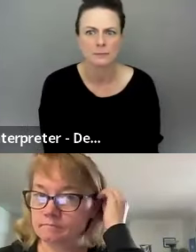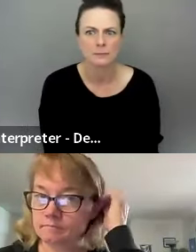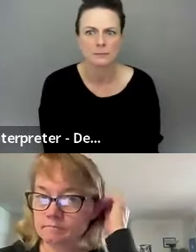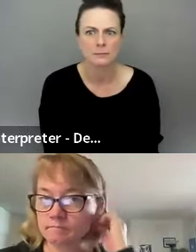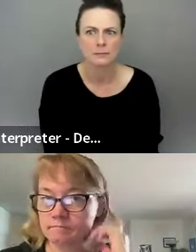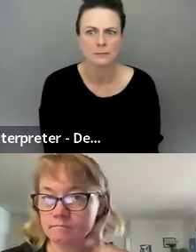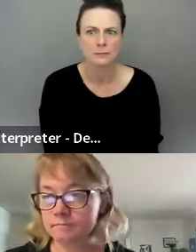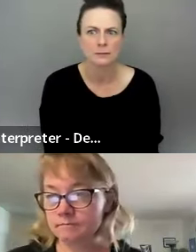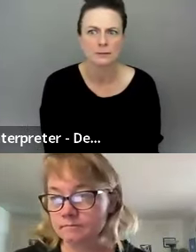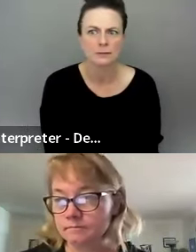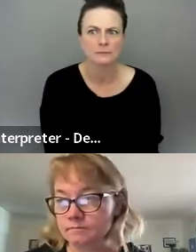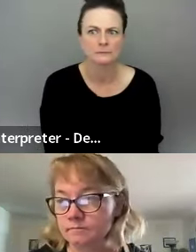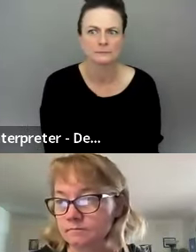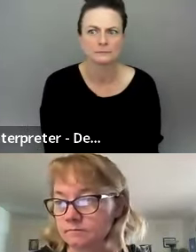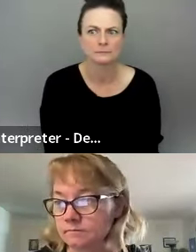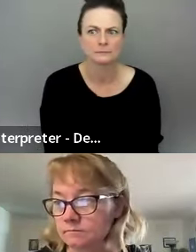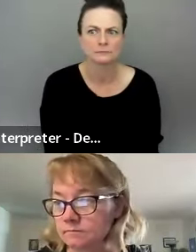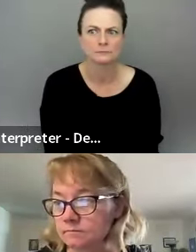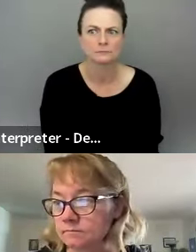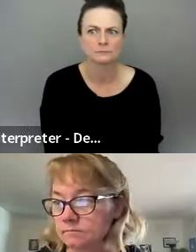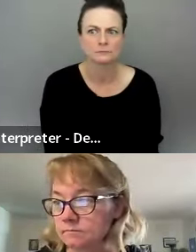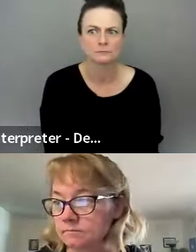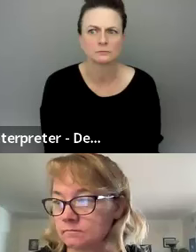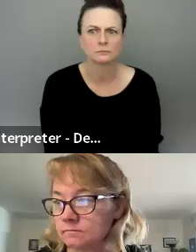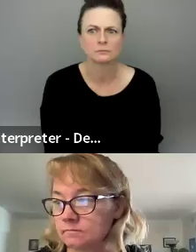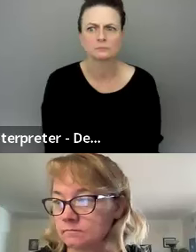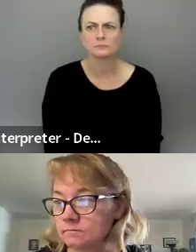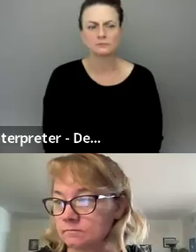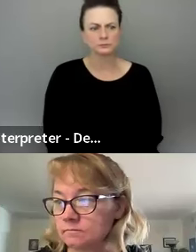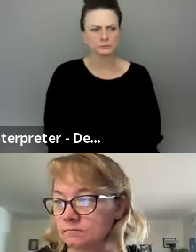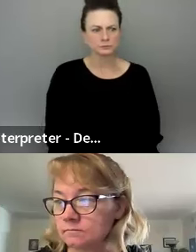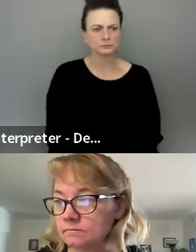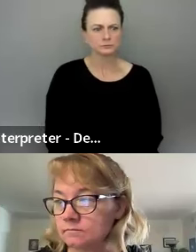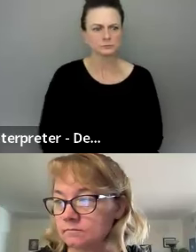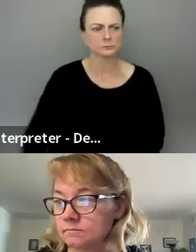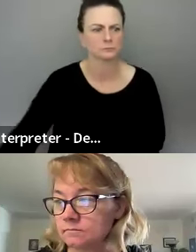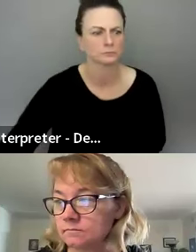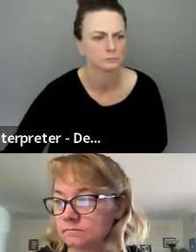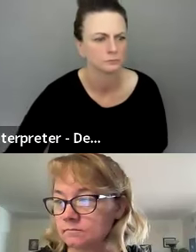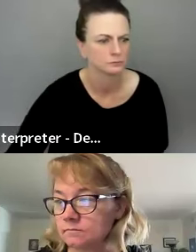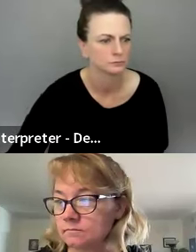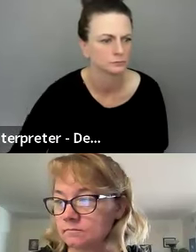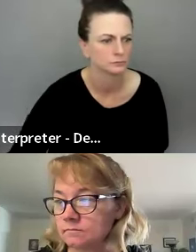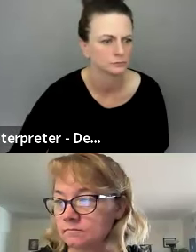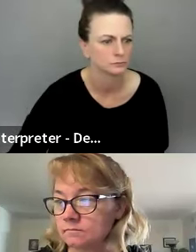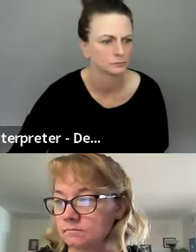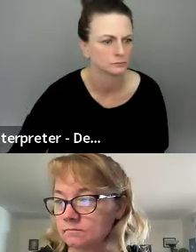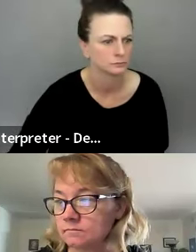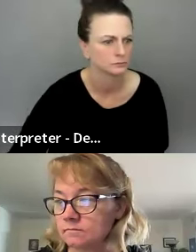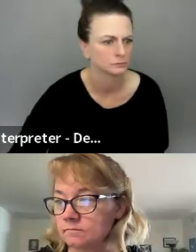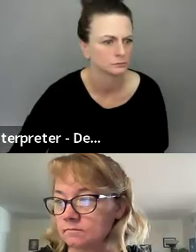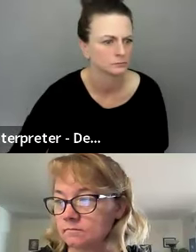Question. Um, would that, so we do have the best practices for conferences that